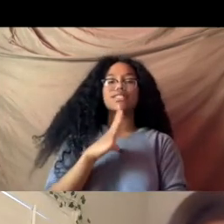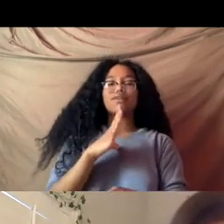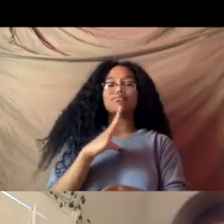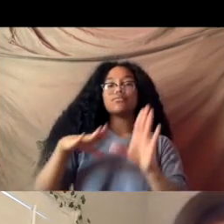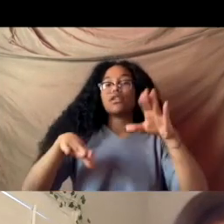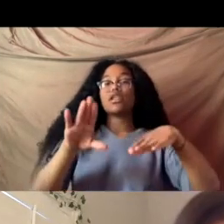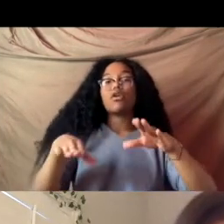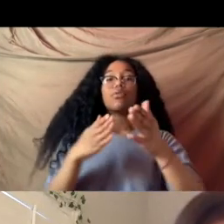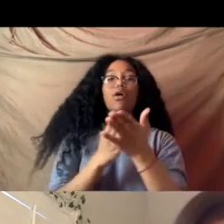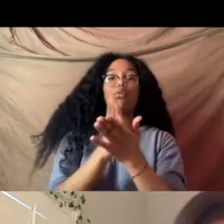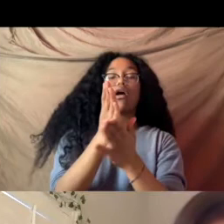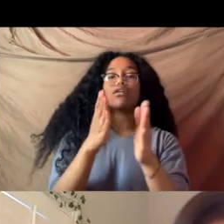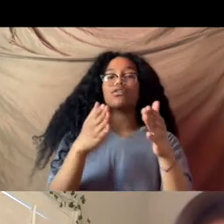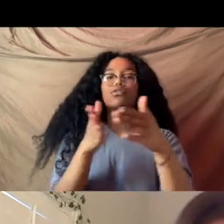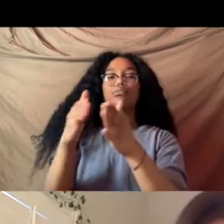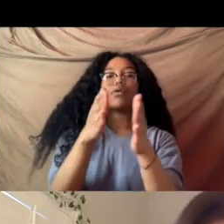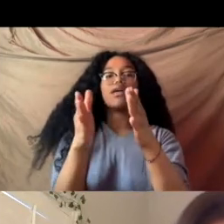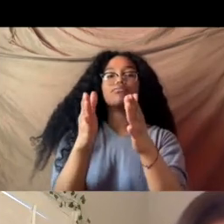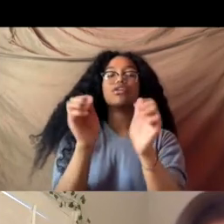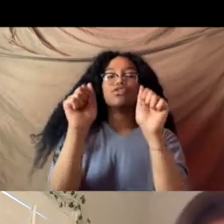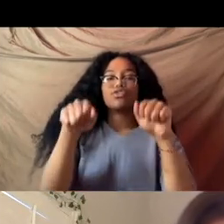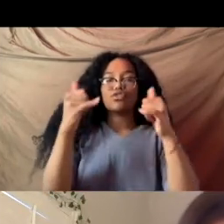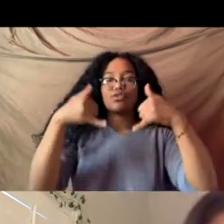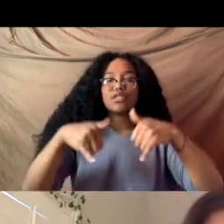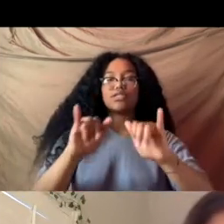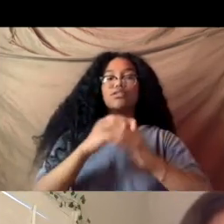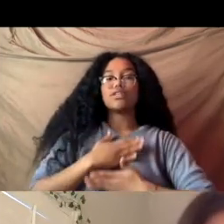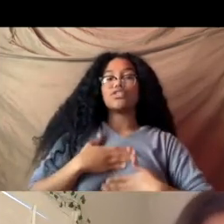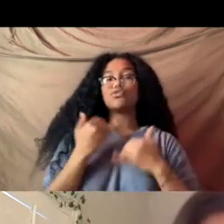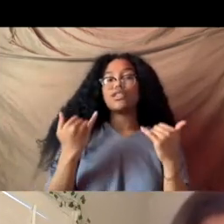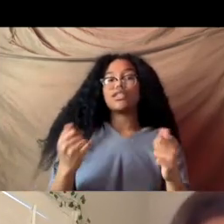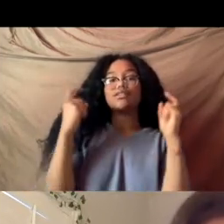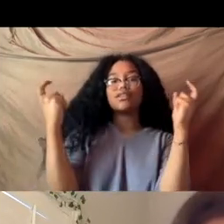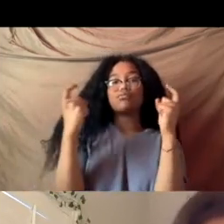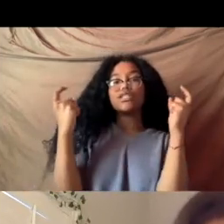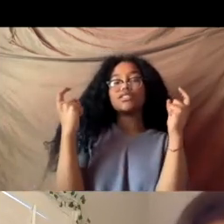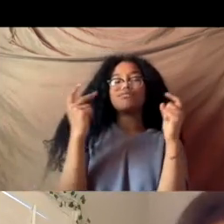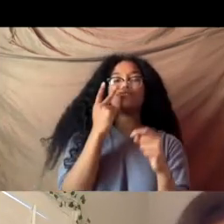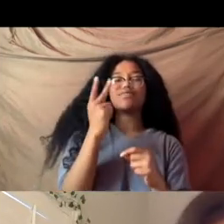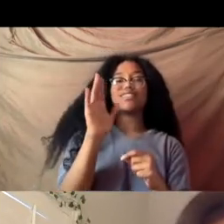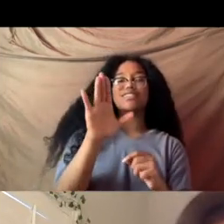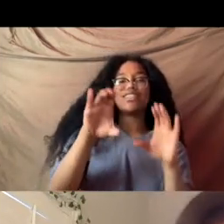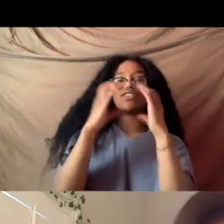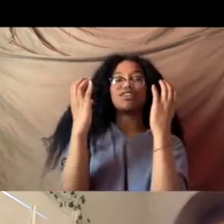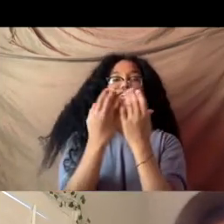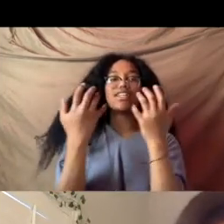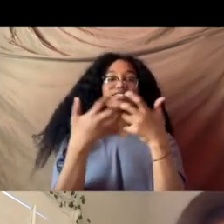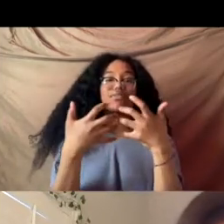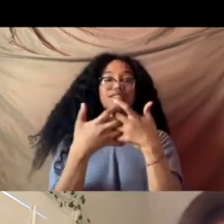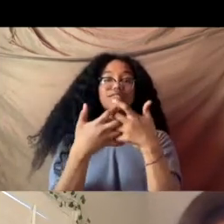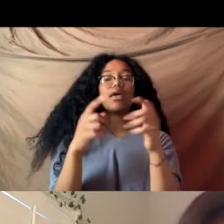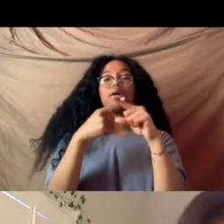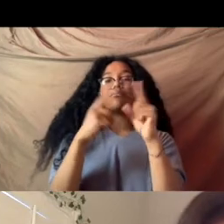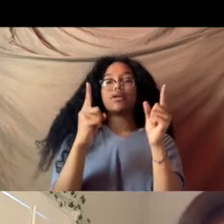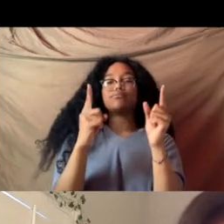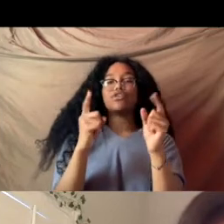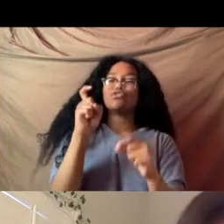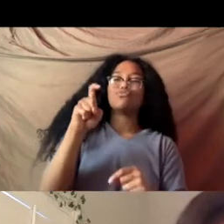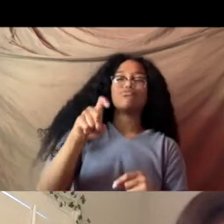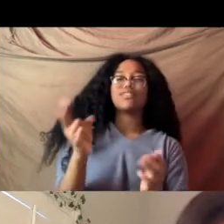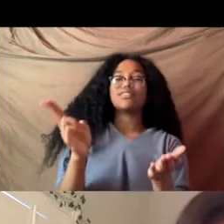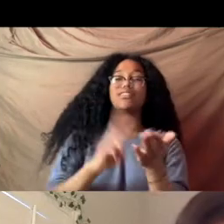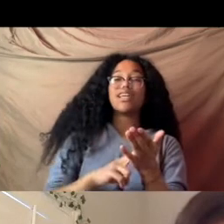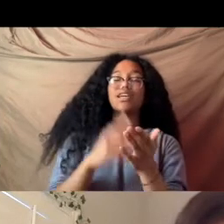if you aren't able to drive through there will be a walkthrough path so you can enjoy this event and see your other classmates